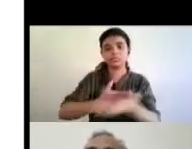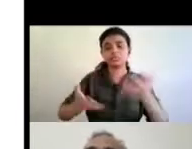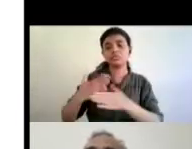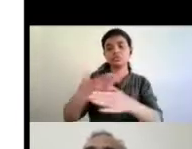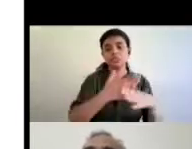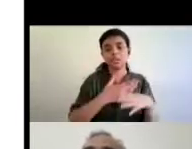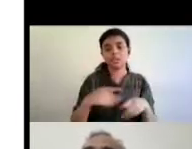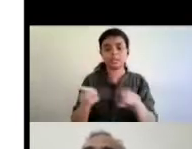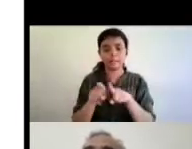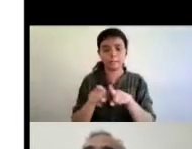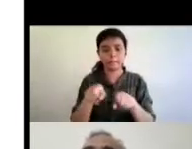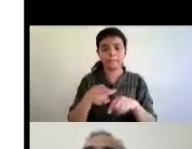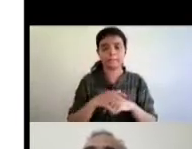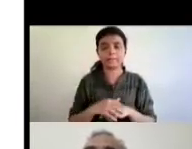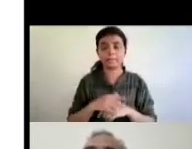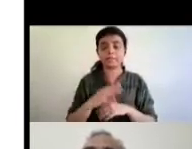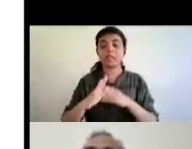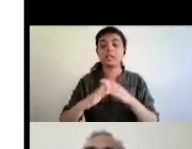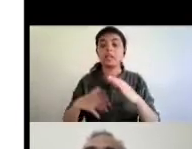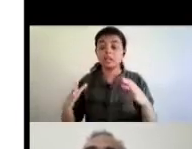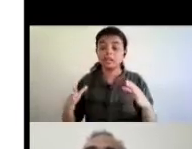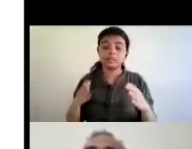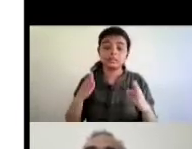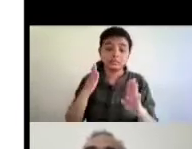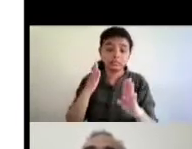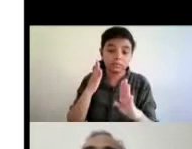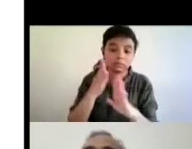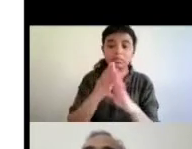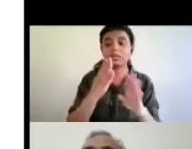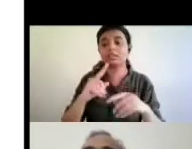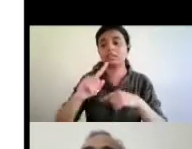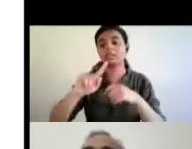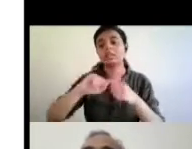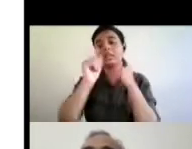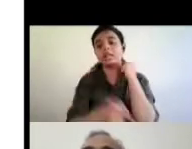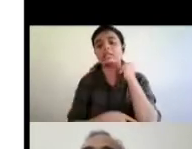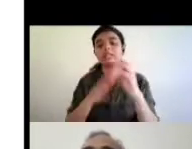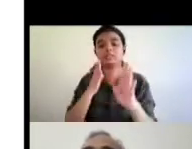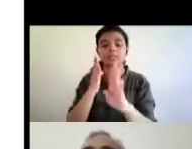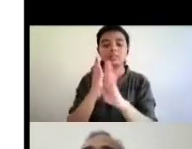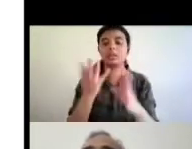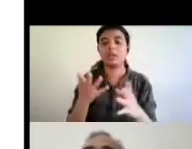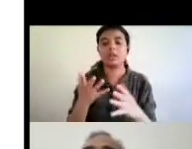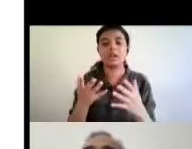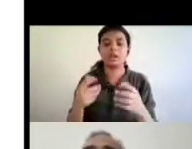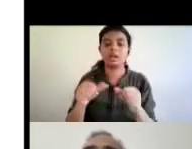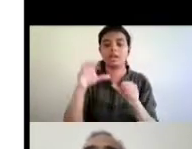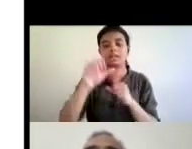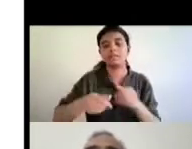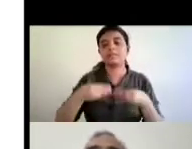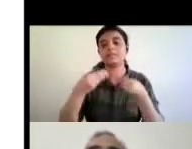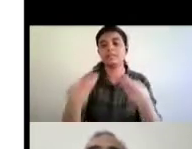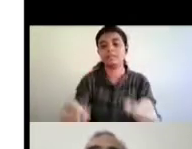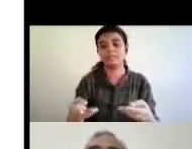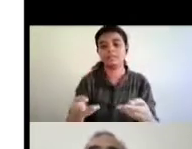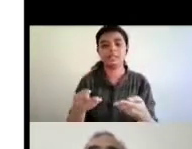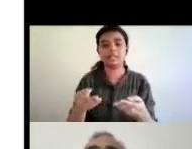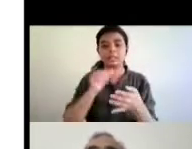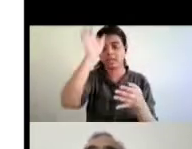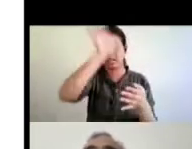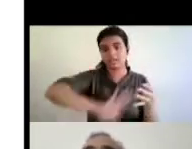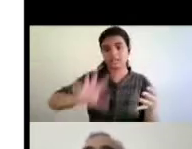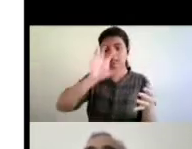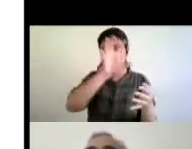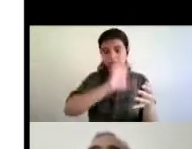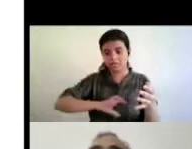and reaching out to the whole population of this country and especially the various language groups and geographical regions and